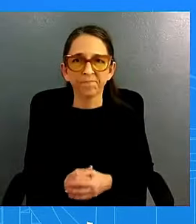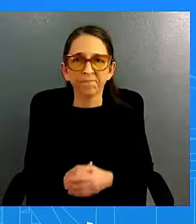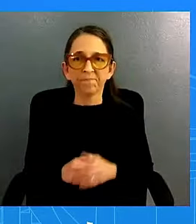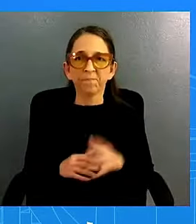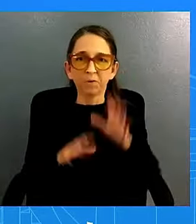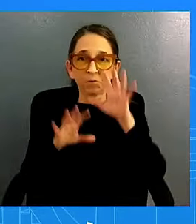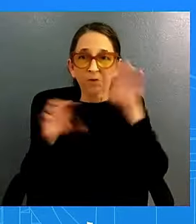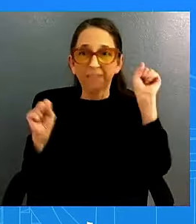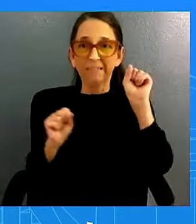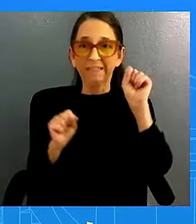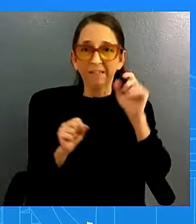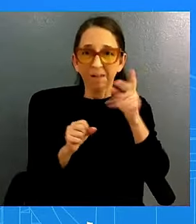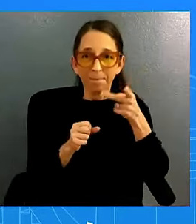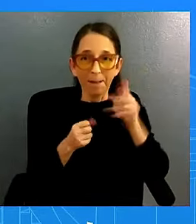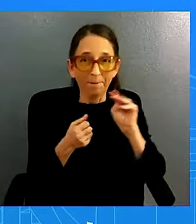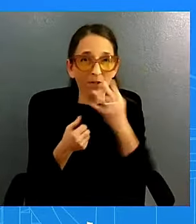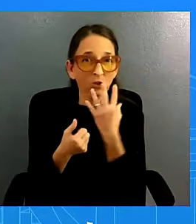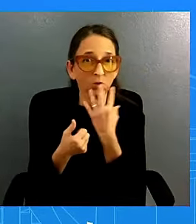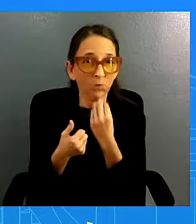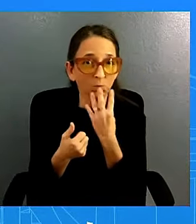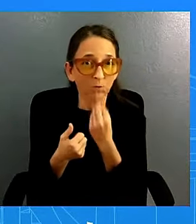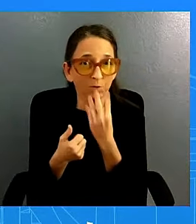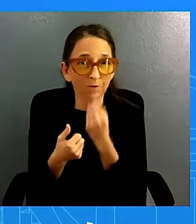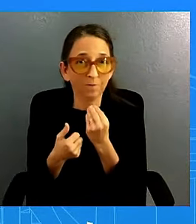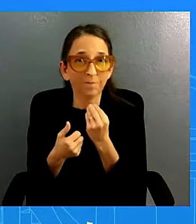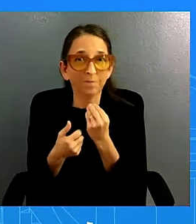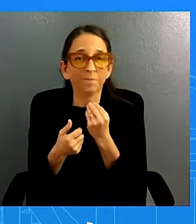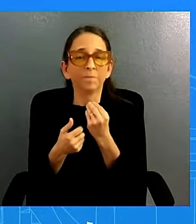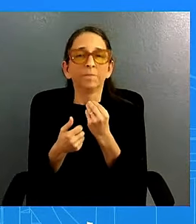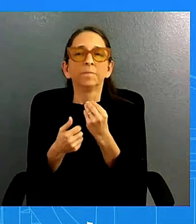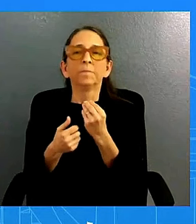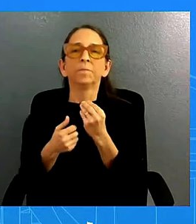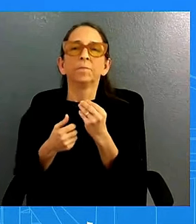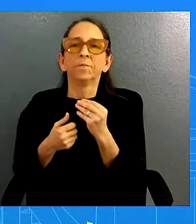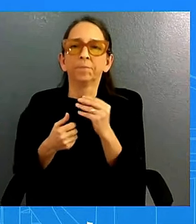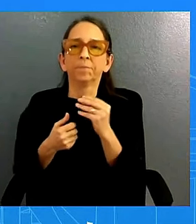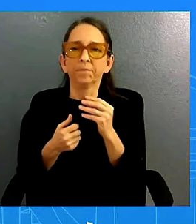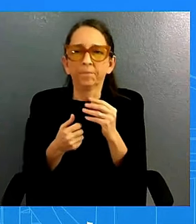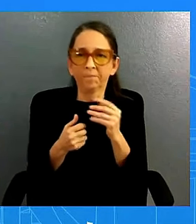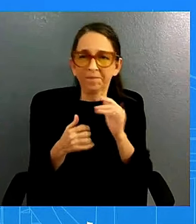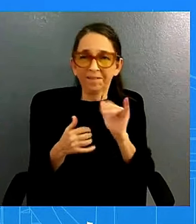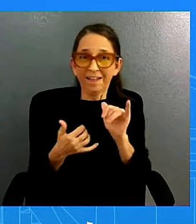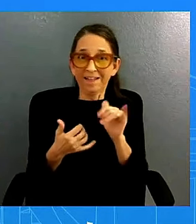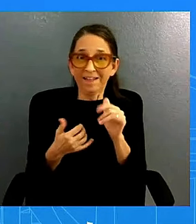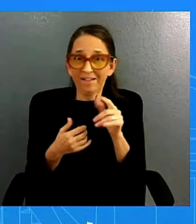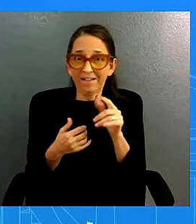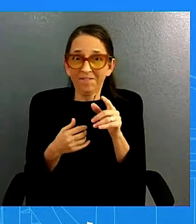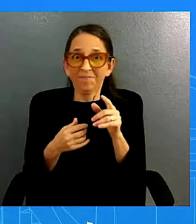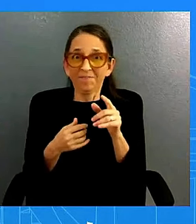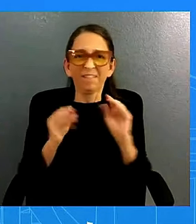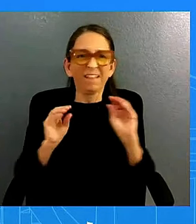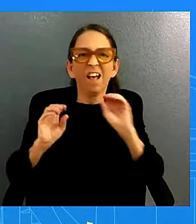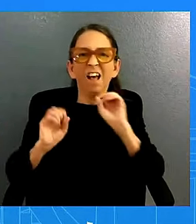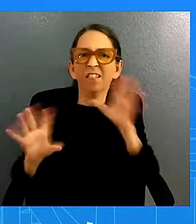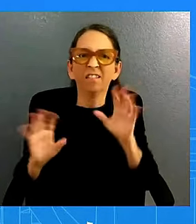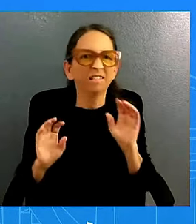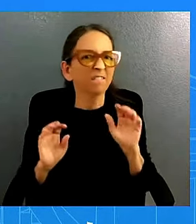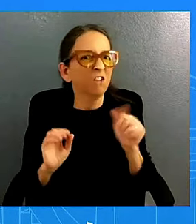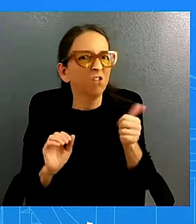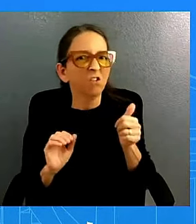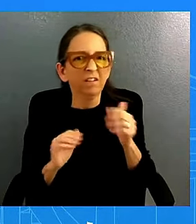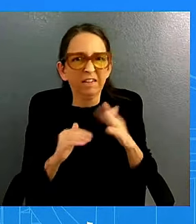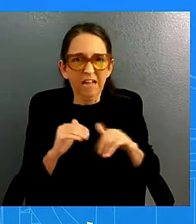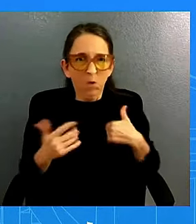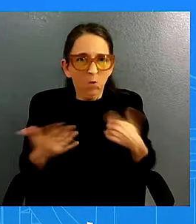is that i don't have anything else to share beyond the beyond what we've shared of what we're going to see with the president if we have more information to share on what uh